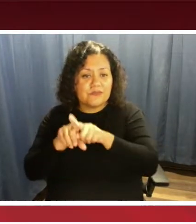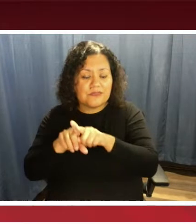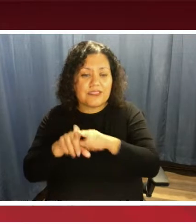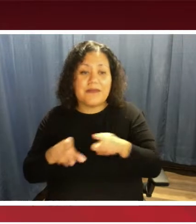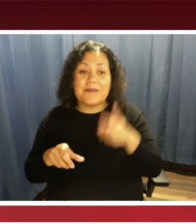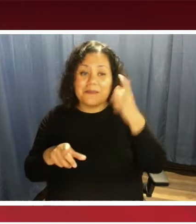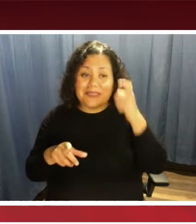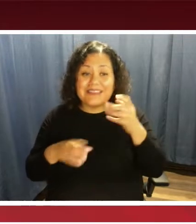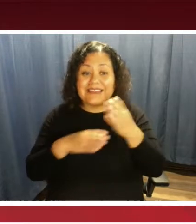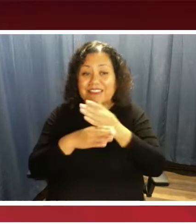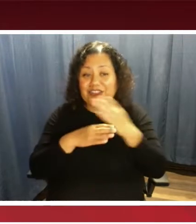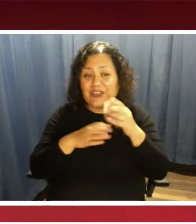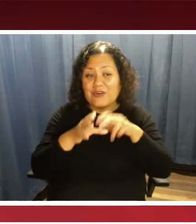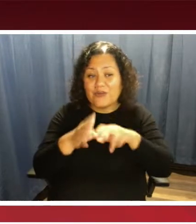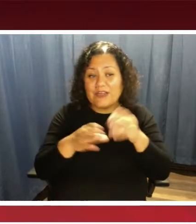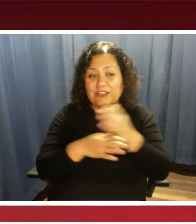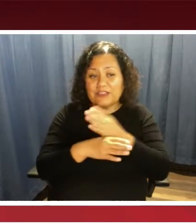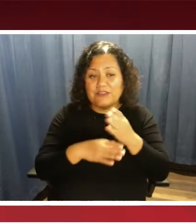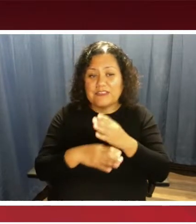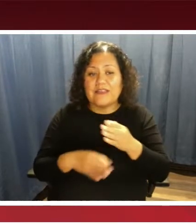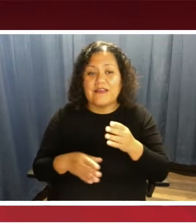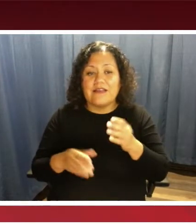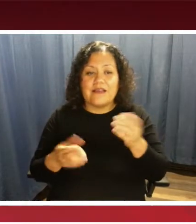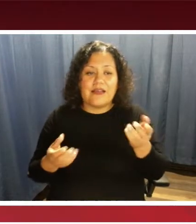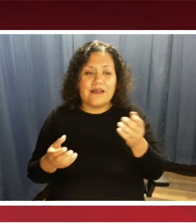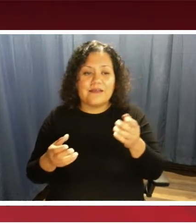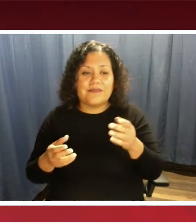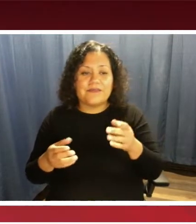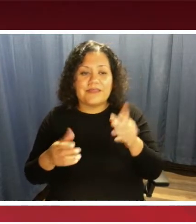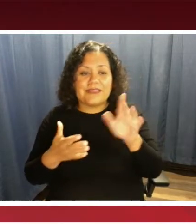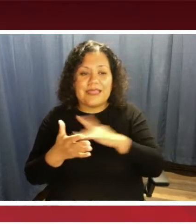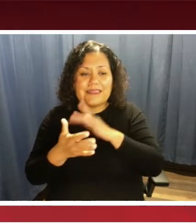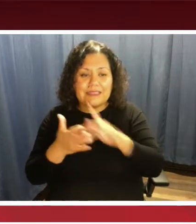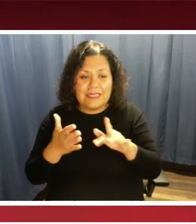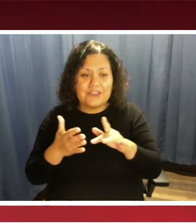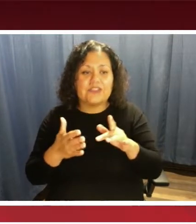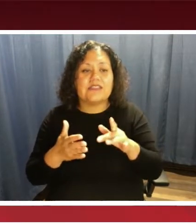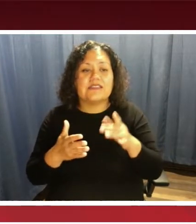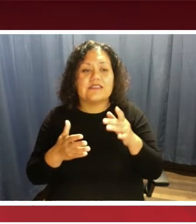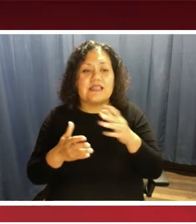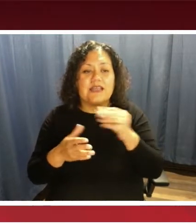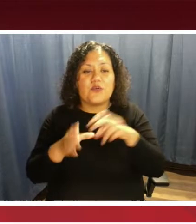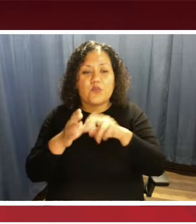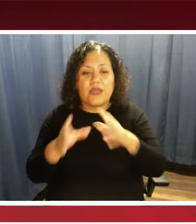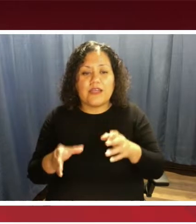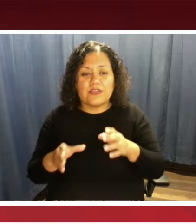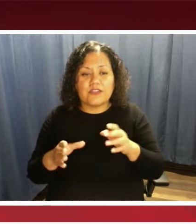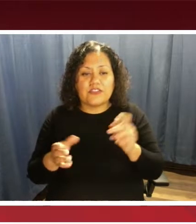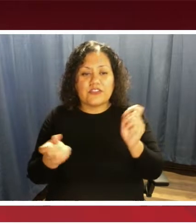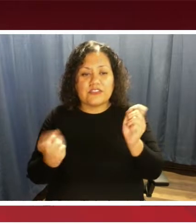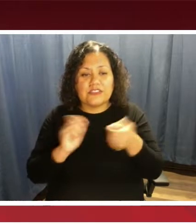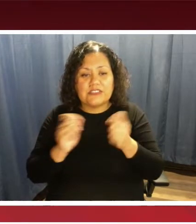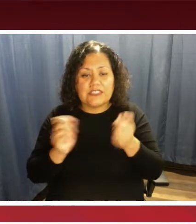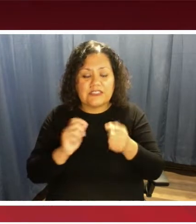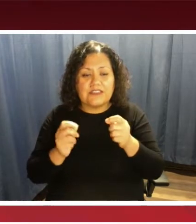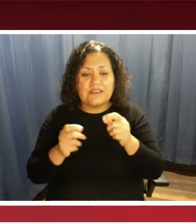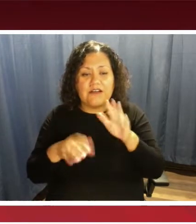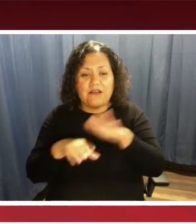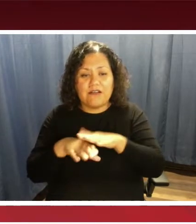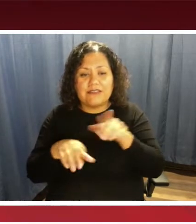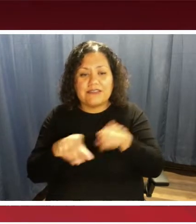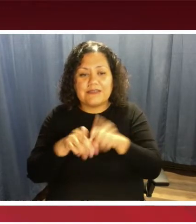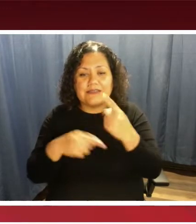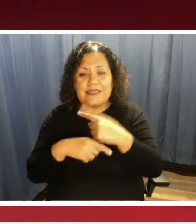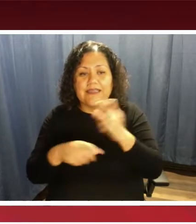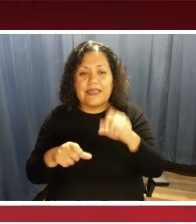riders and will call trips made on the day of service could change the travel time to your destination. Allow